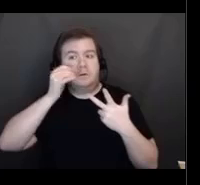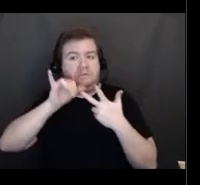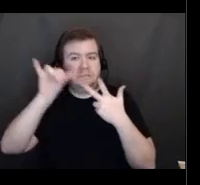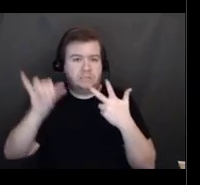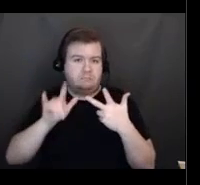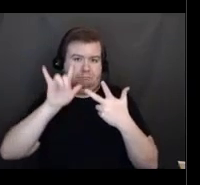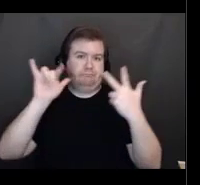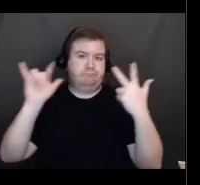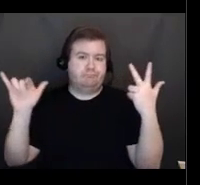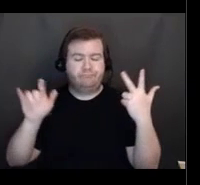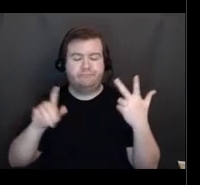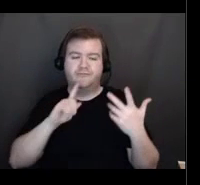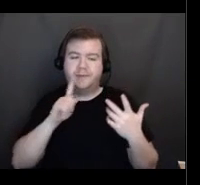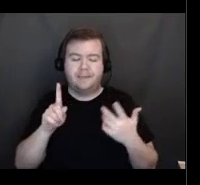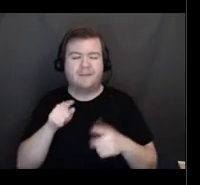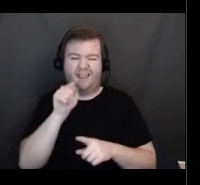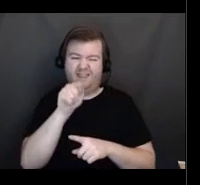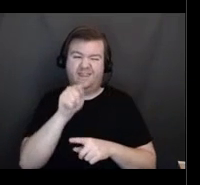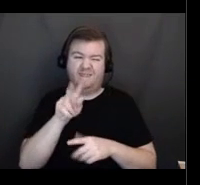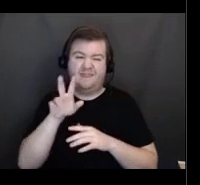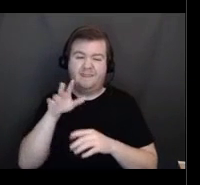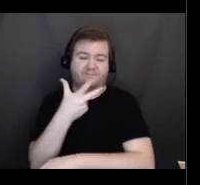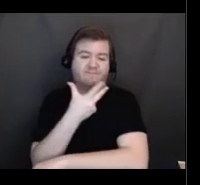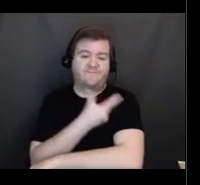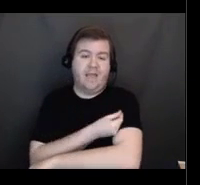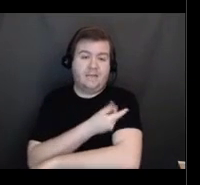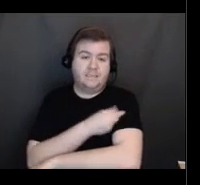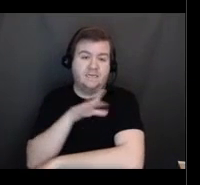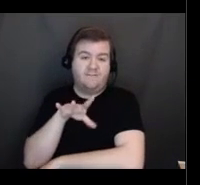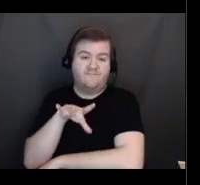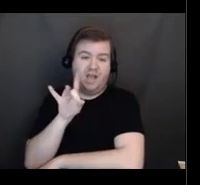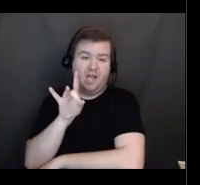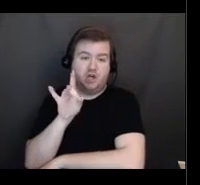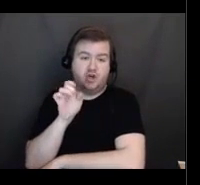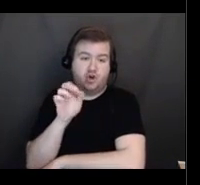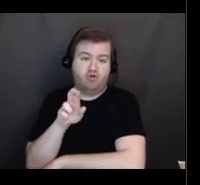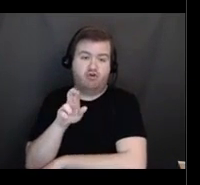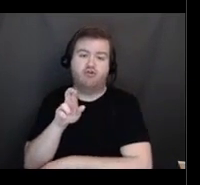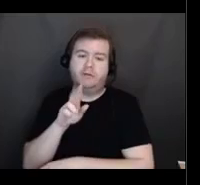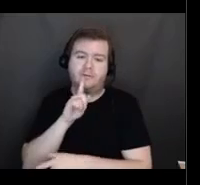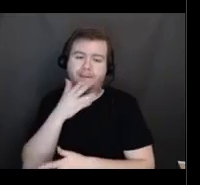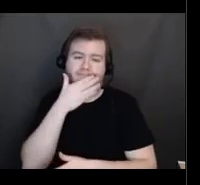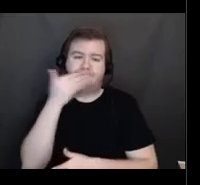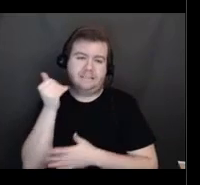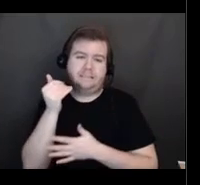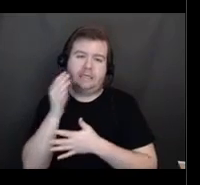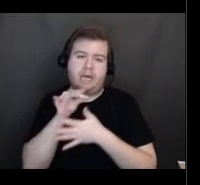your your best resource to find availability and schedule appointments.